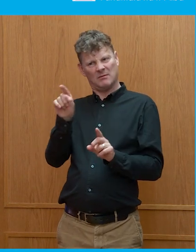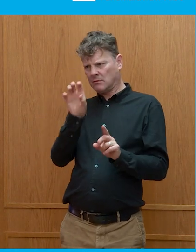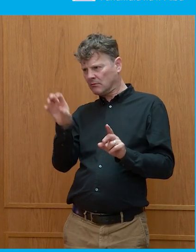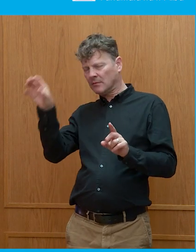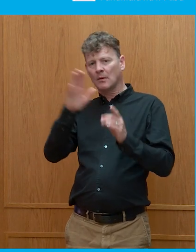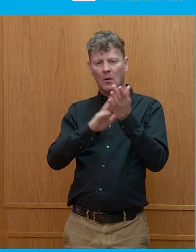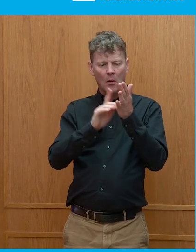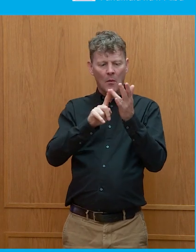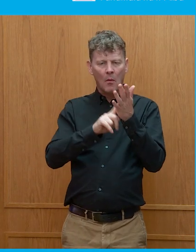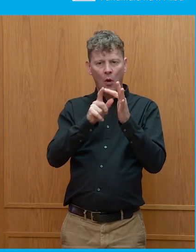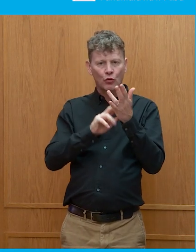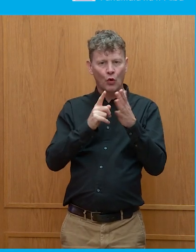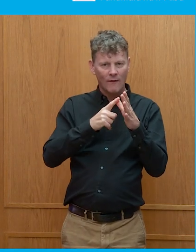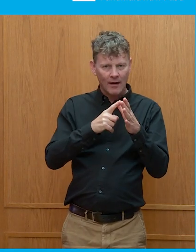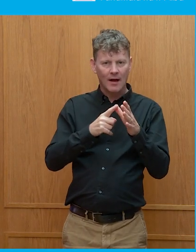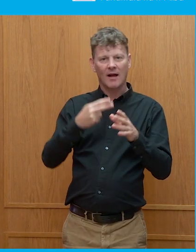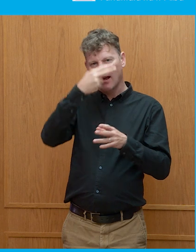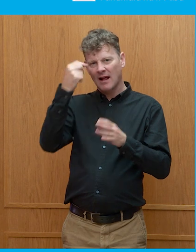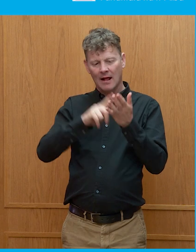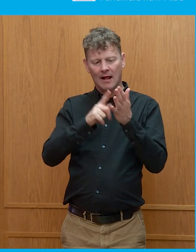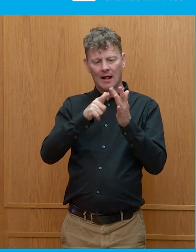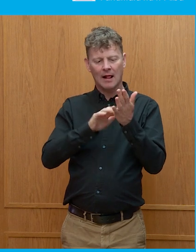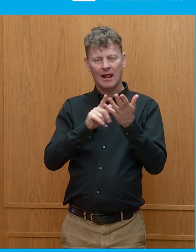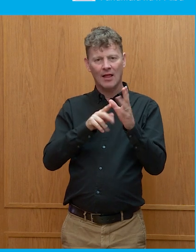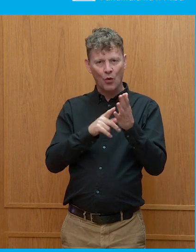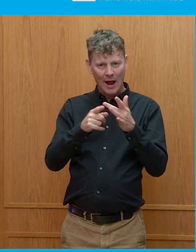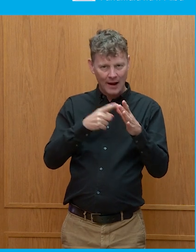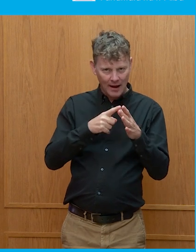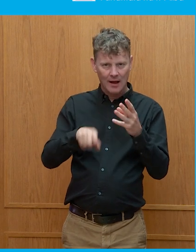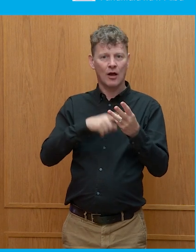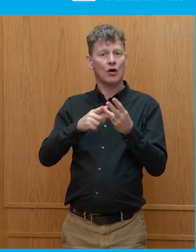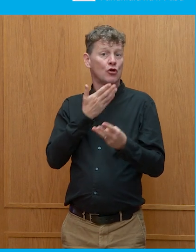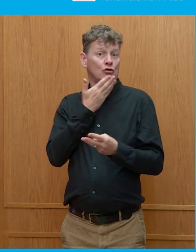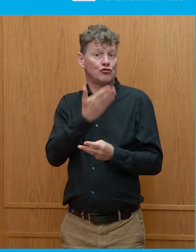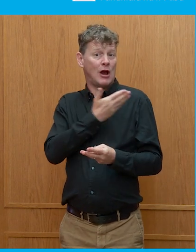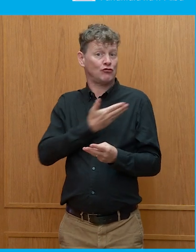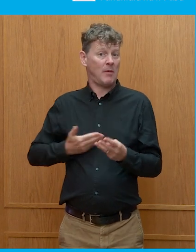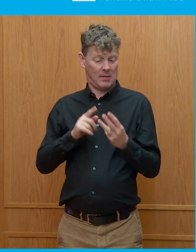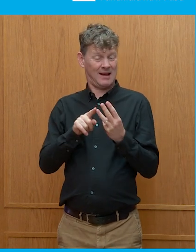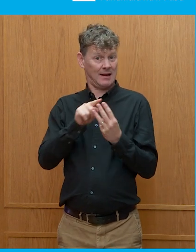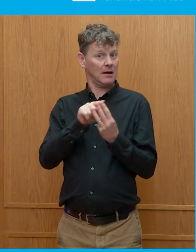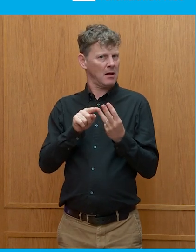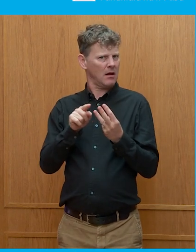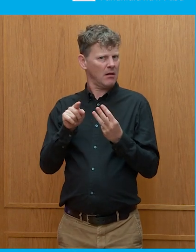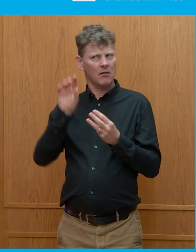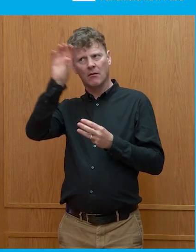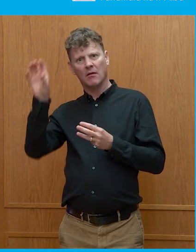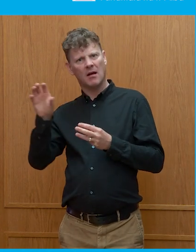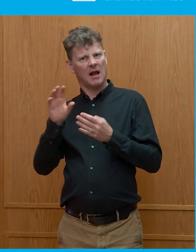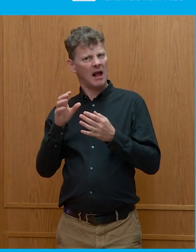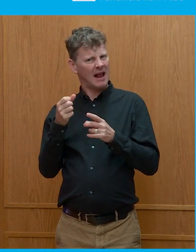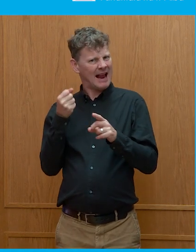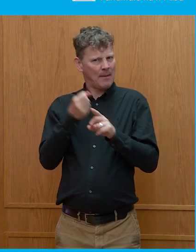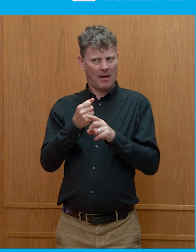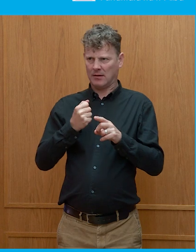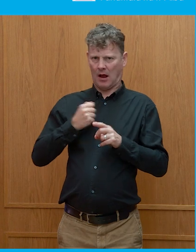Moldova, Lithuania, so on, and the Czech Republic, which may have some quite big impacts on the situation in that part